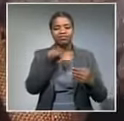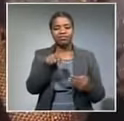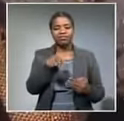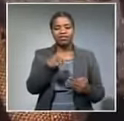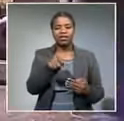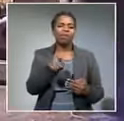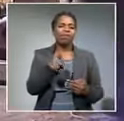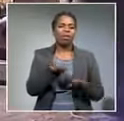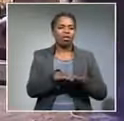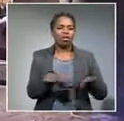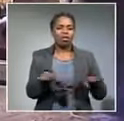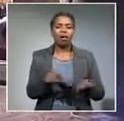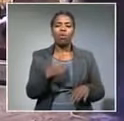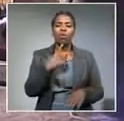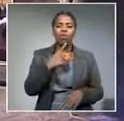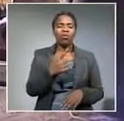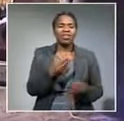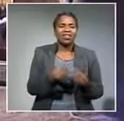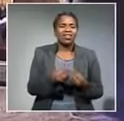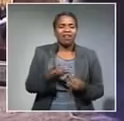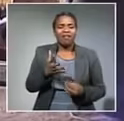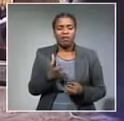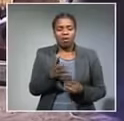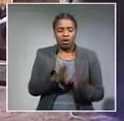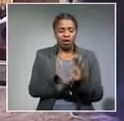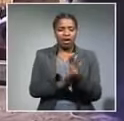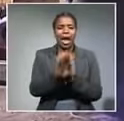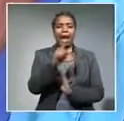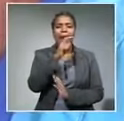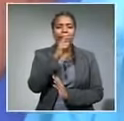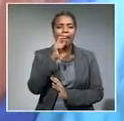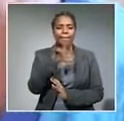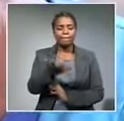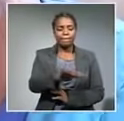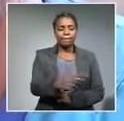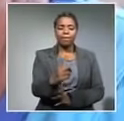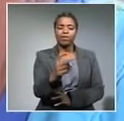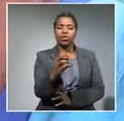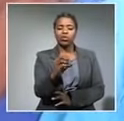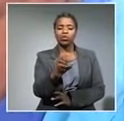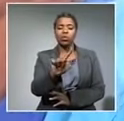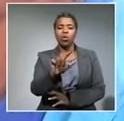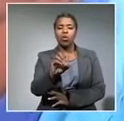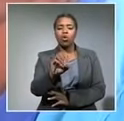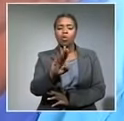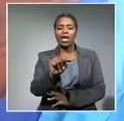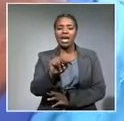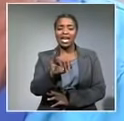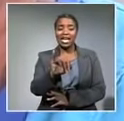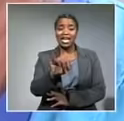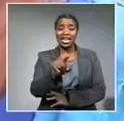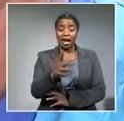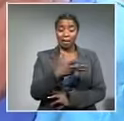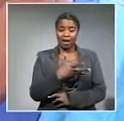she wants is to see progress and development in kolobeni mother of five musisi wetucha